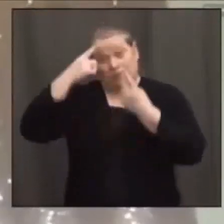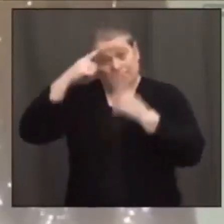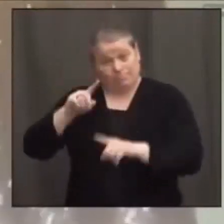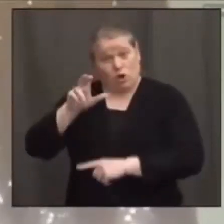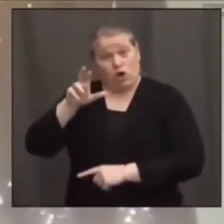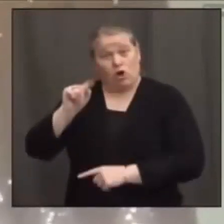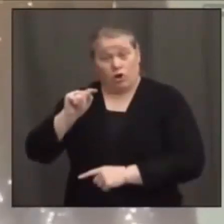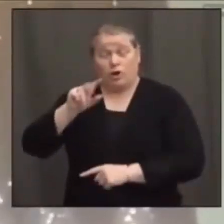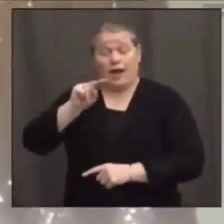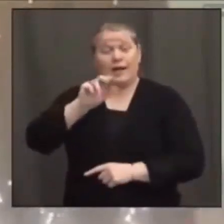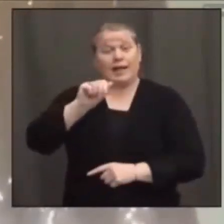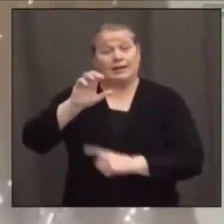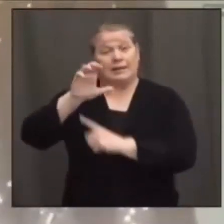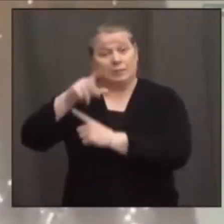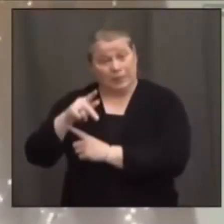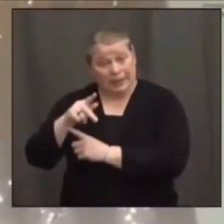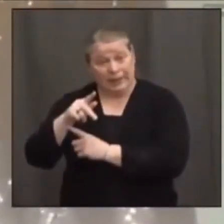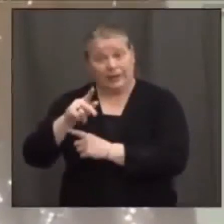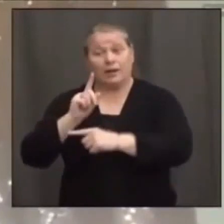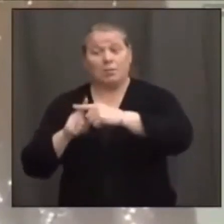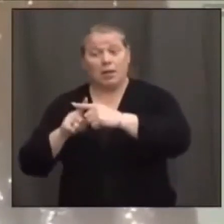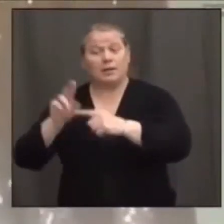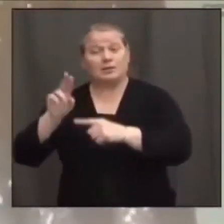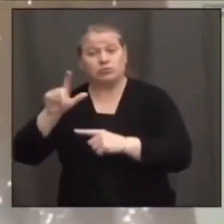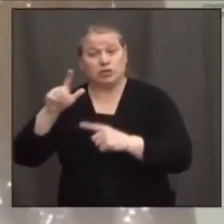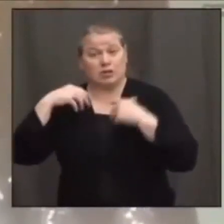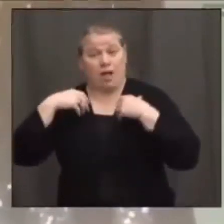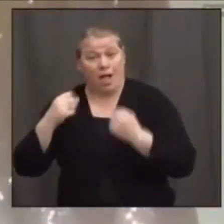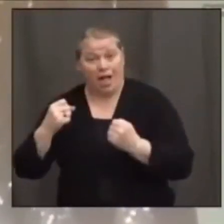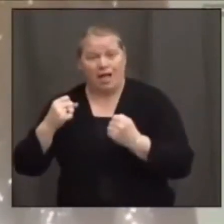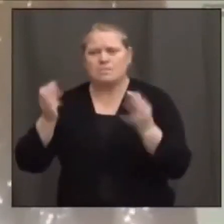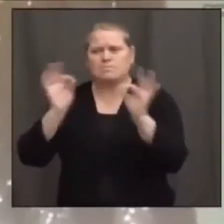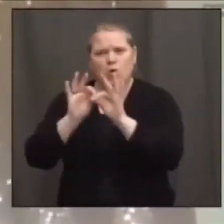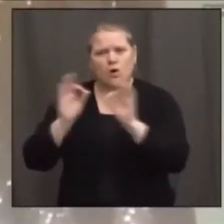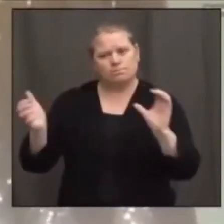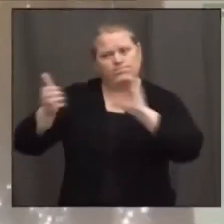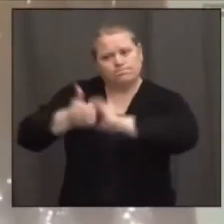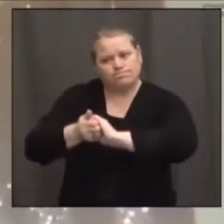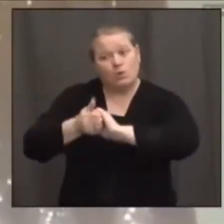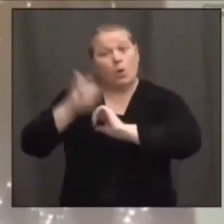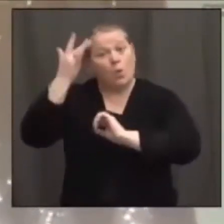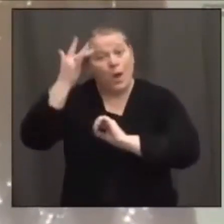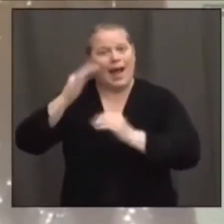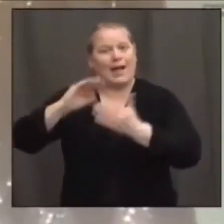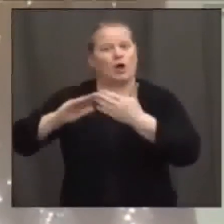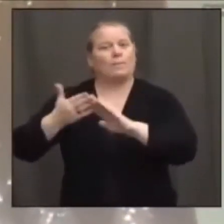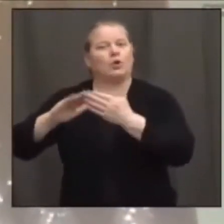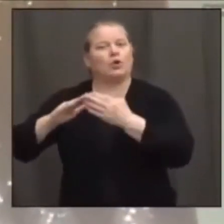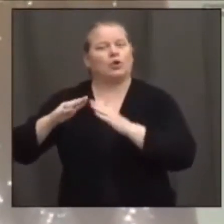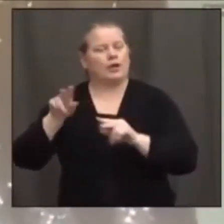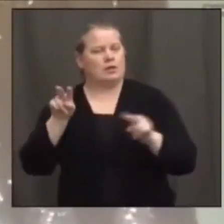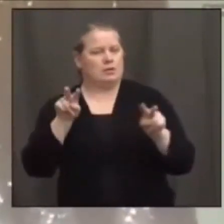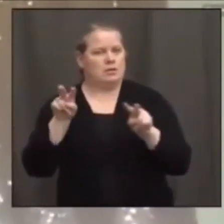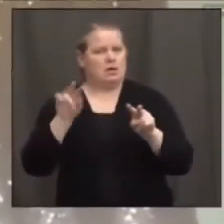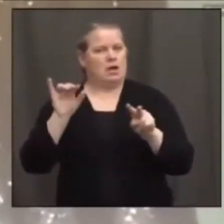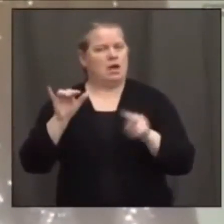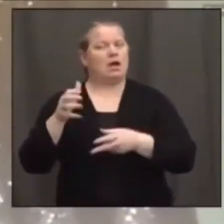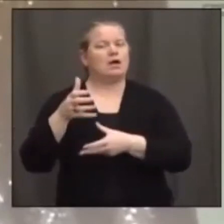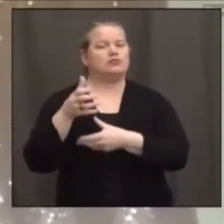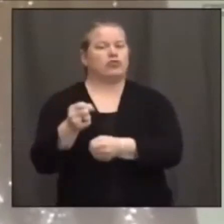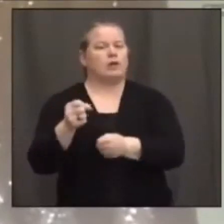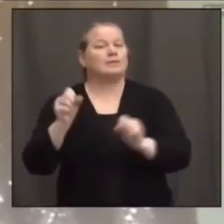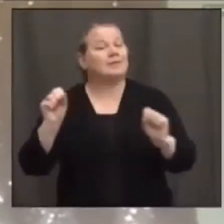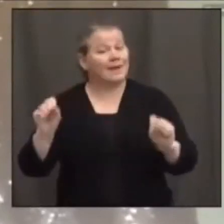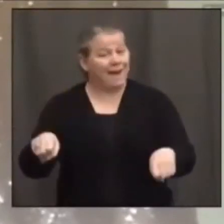the community and organizations like Bristol Health and, of course, that community that they serve. Now, in terms of voting drives,